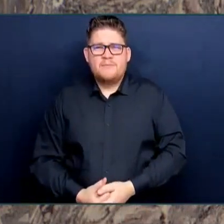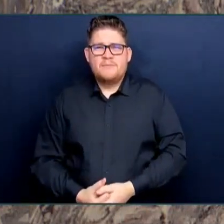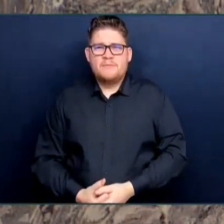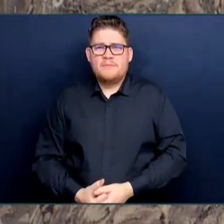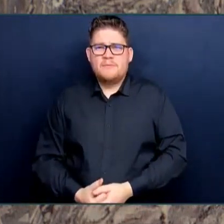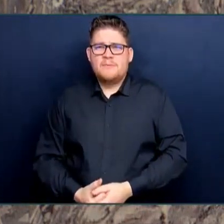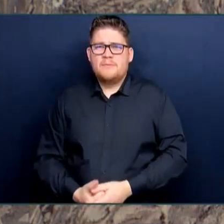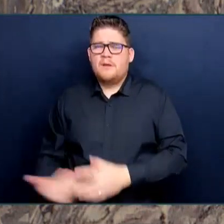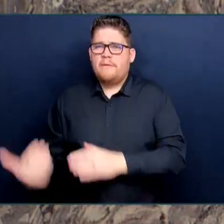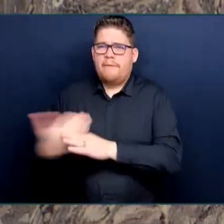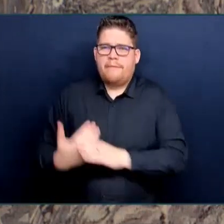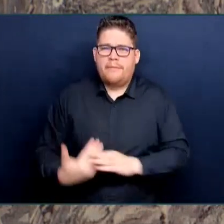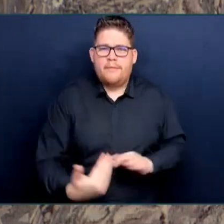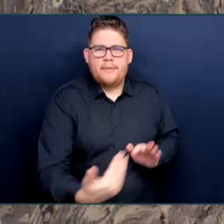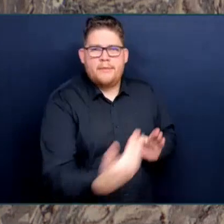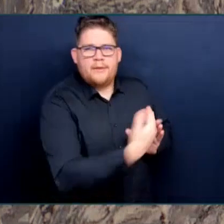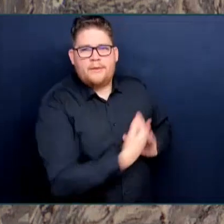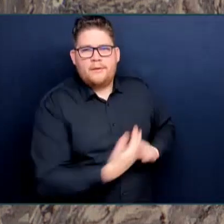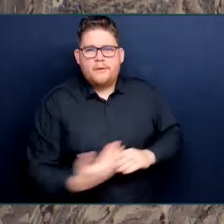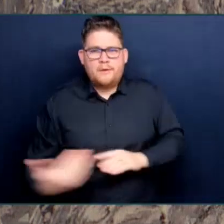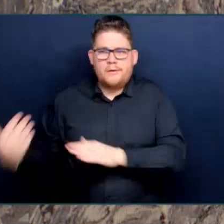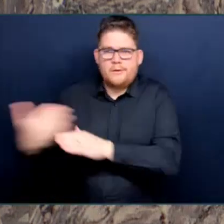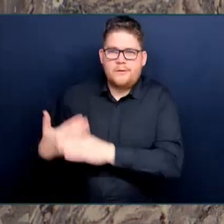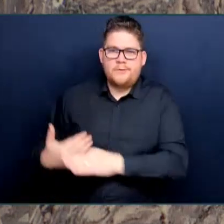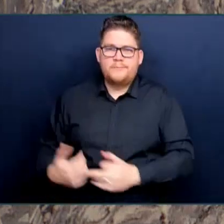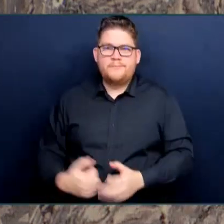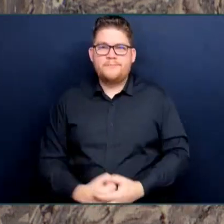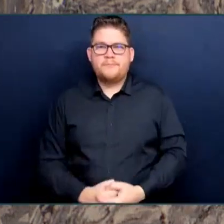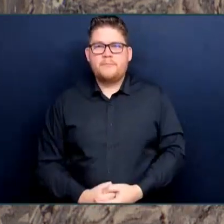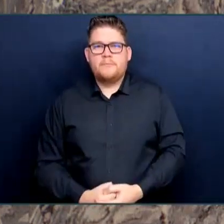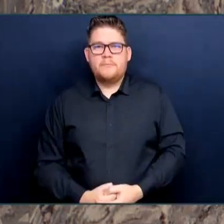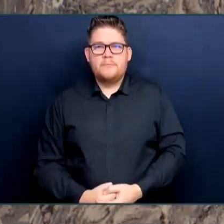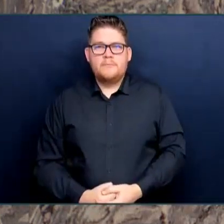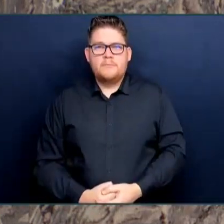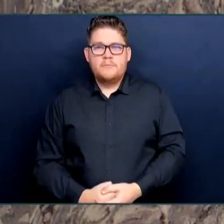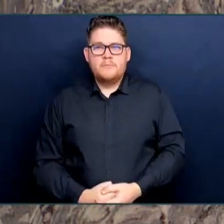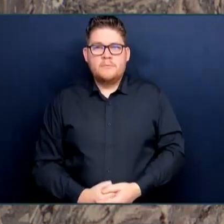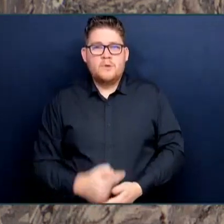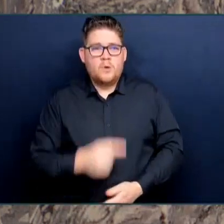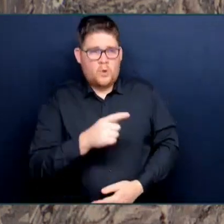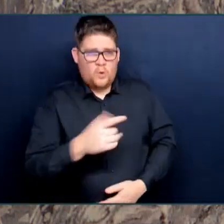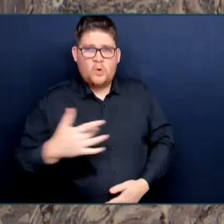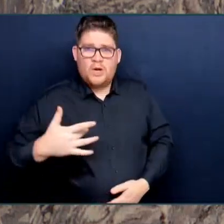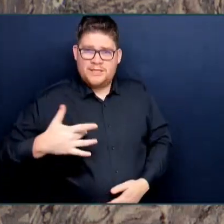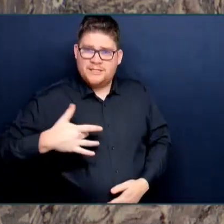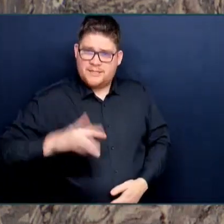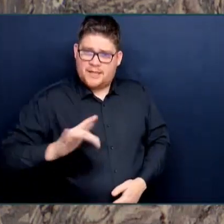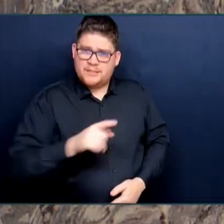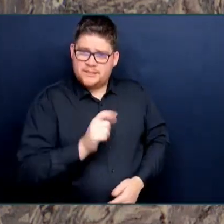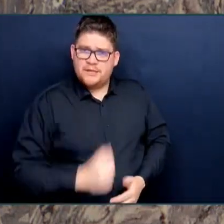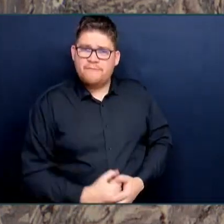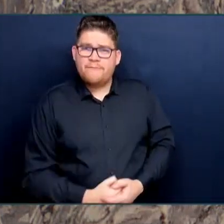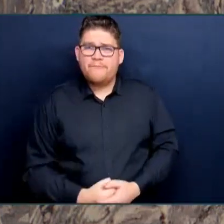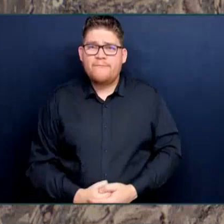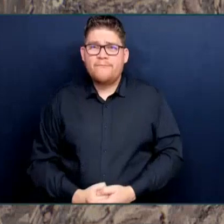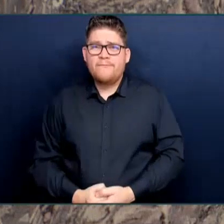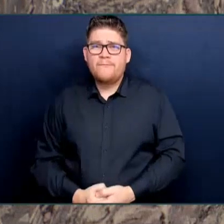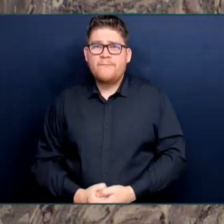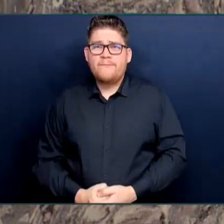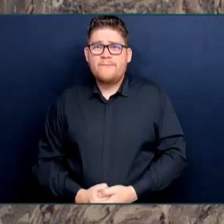there is a difference between